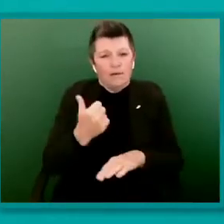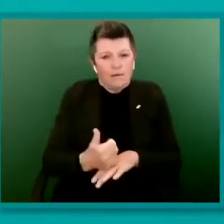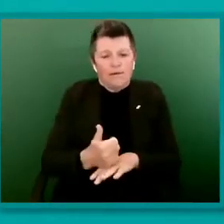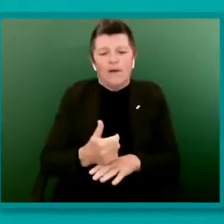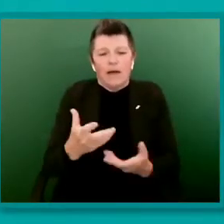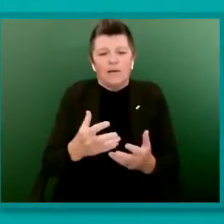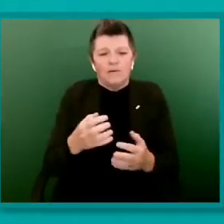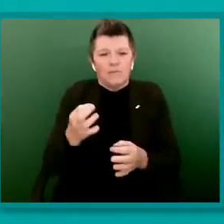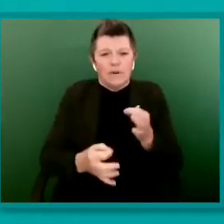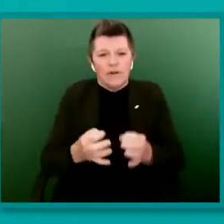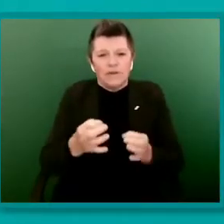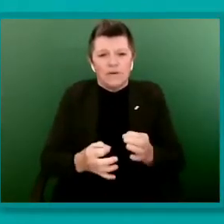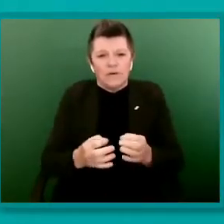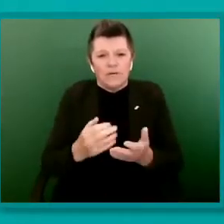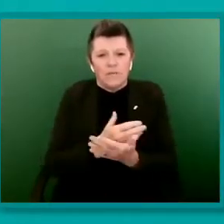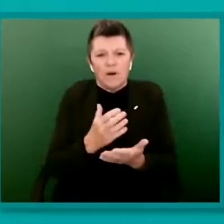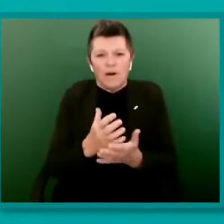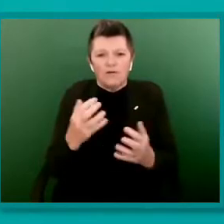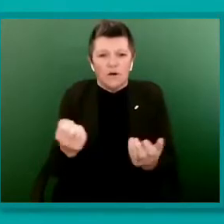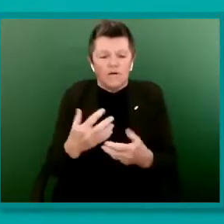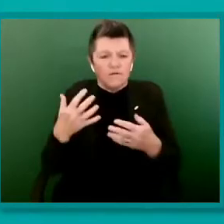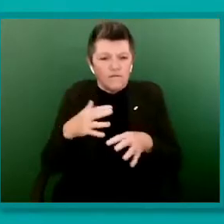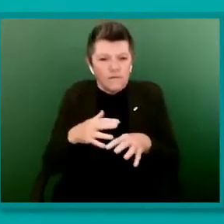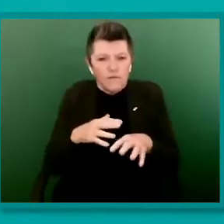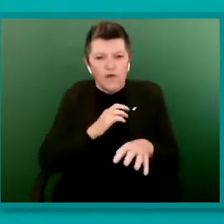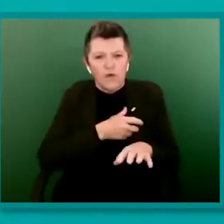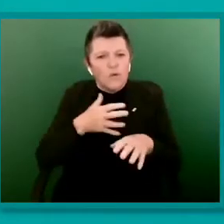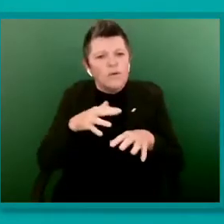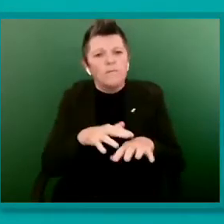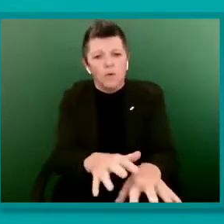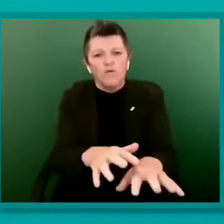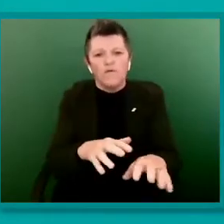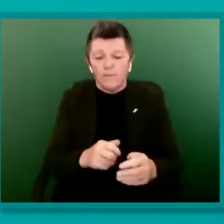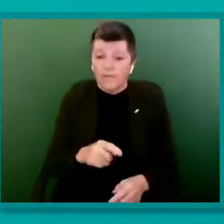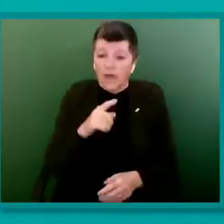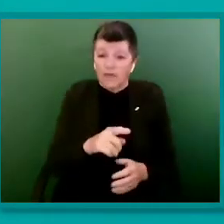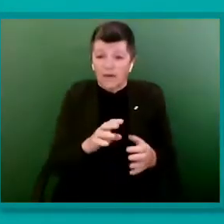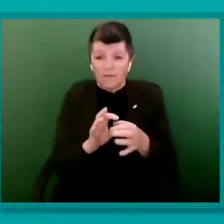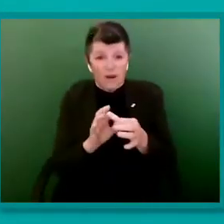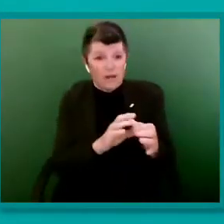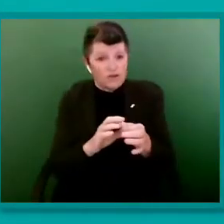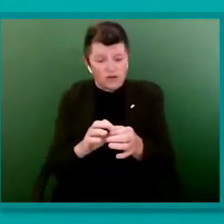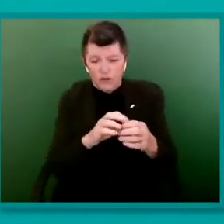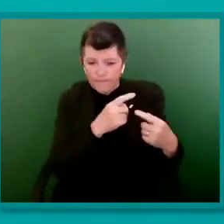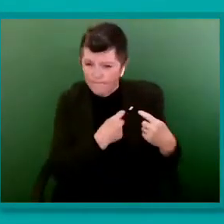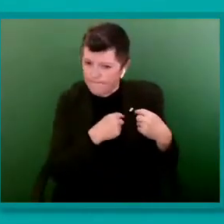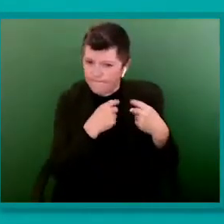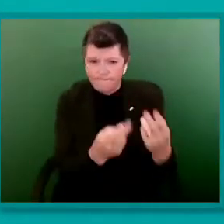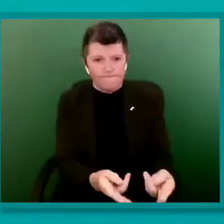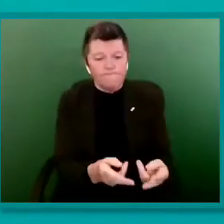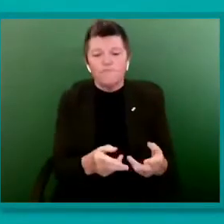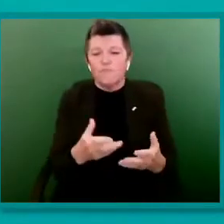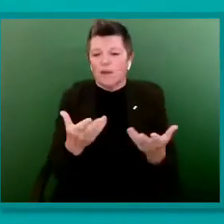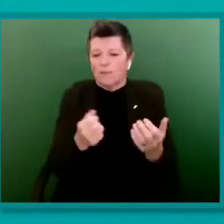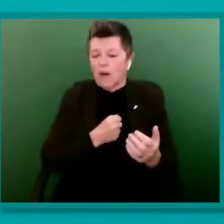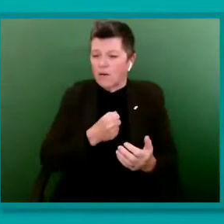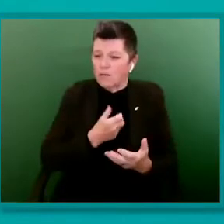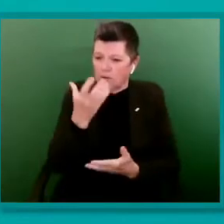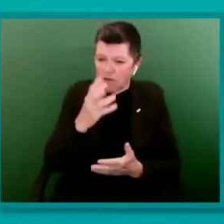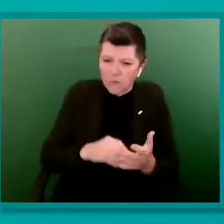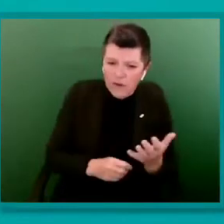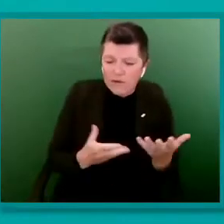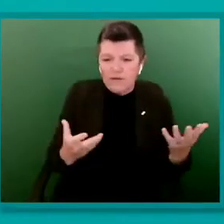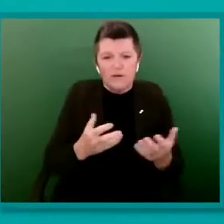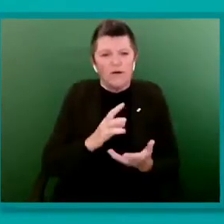the trade union movement. And that relationship is an enduring one. In my own experience, whether it's the trade union branch activists